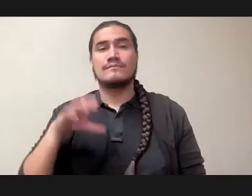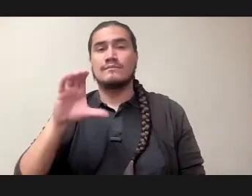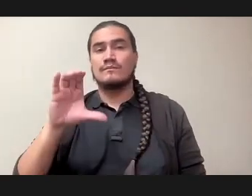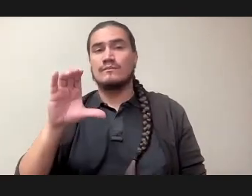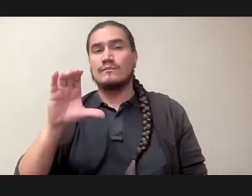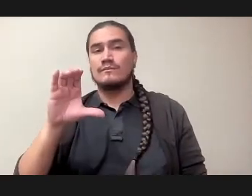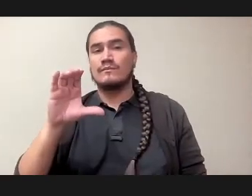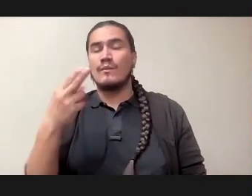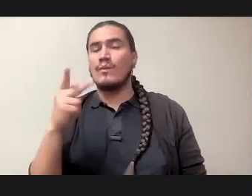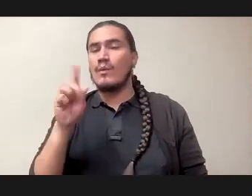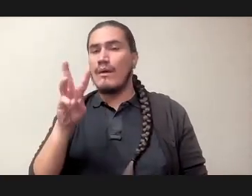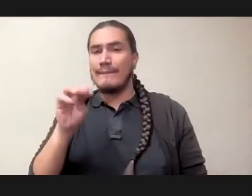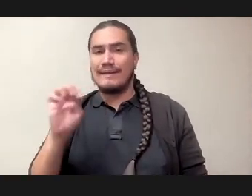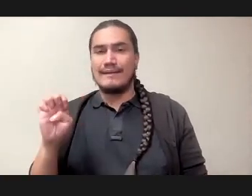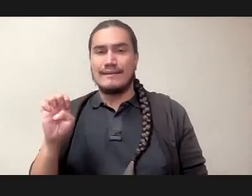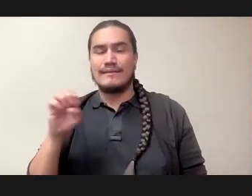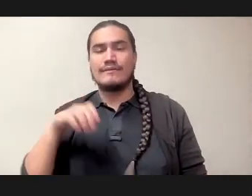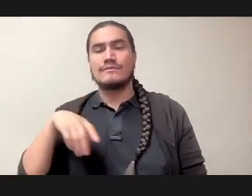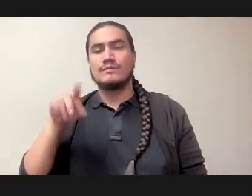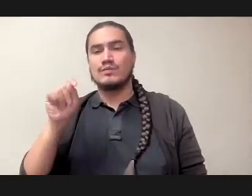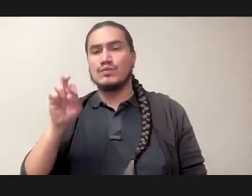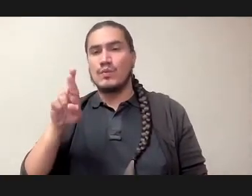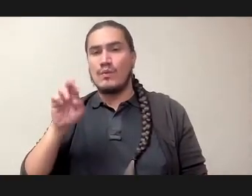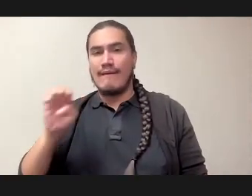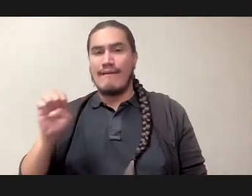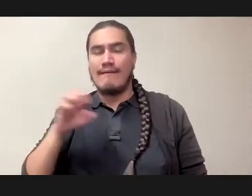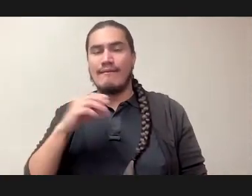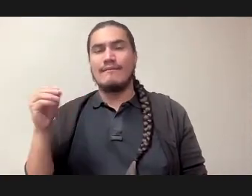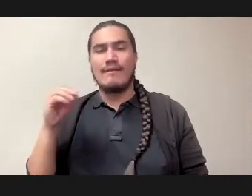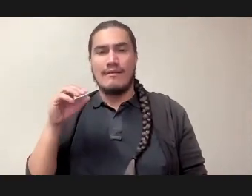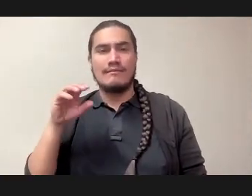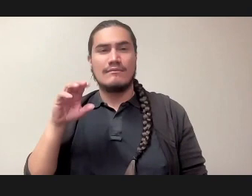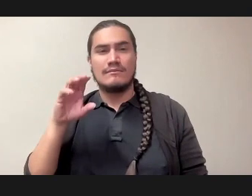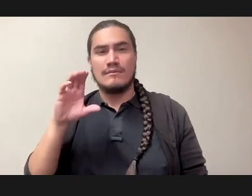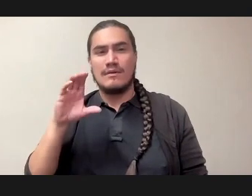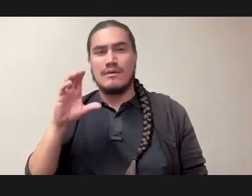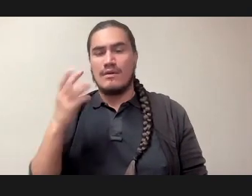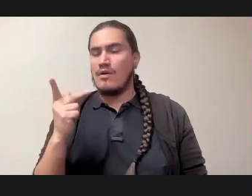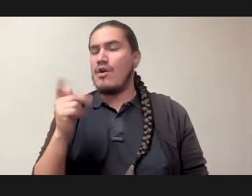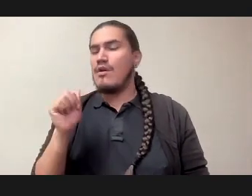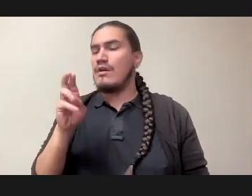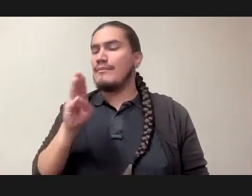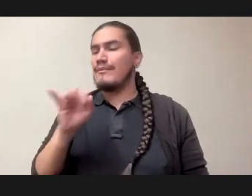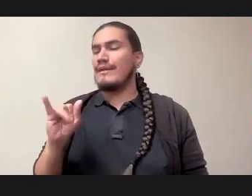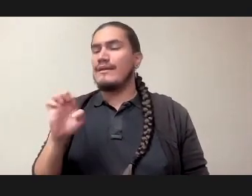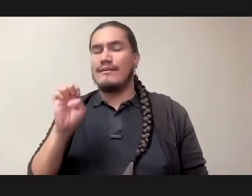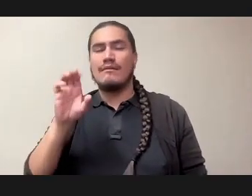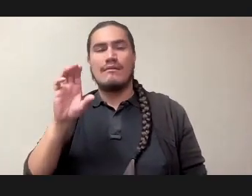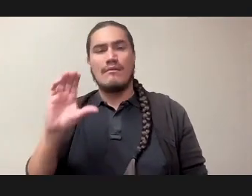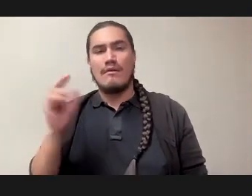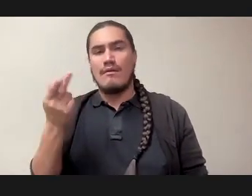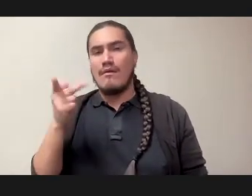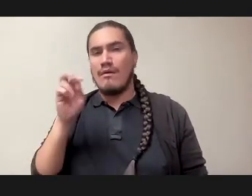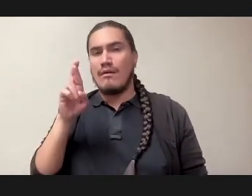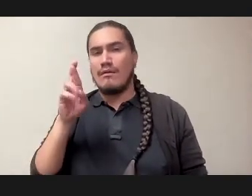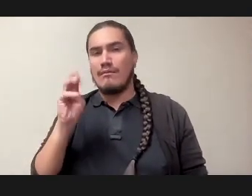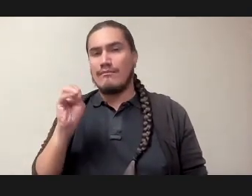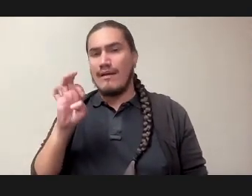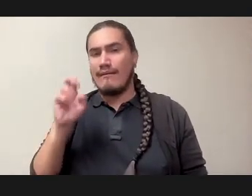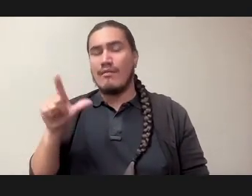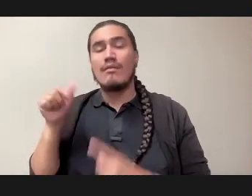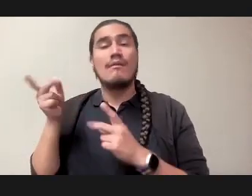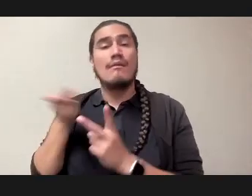Carmichael. And he was one of the few people in the 1960s, well up into his